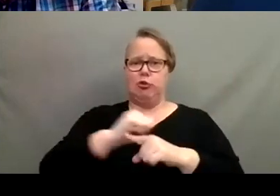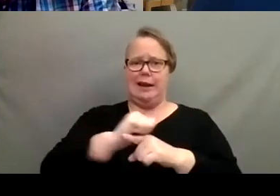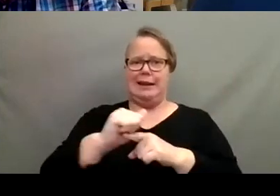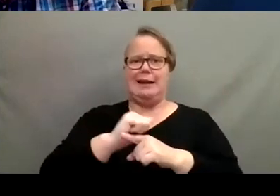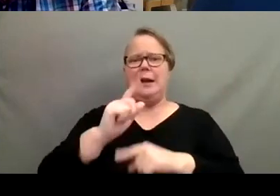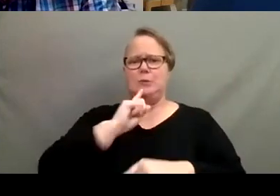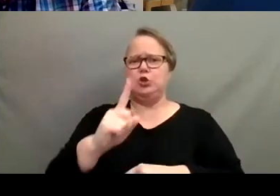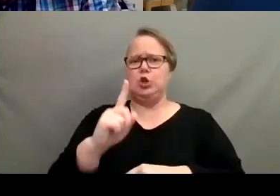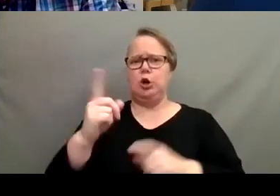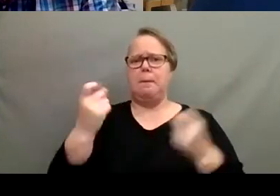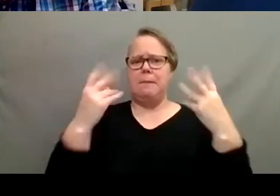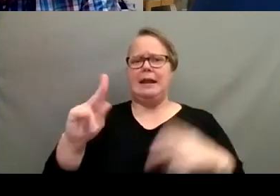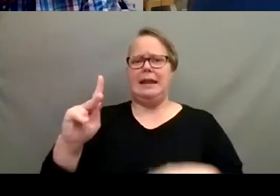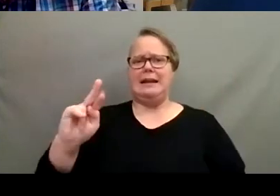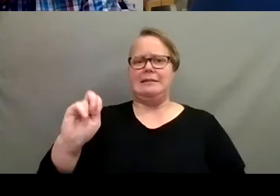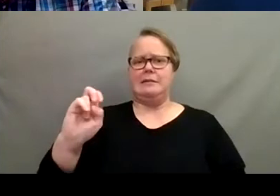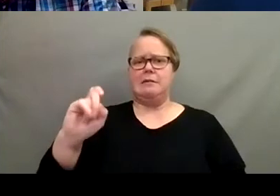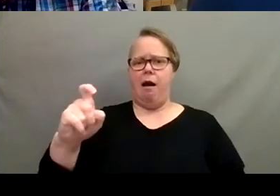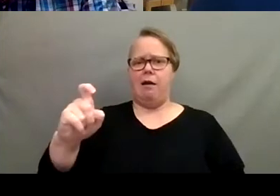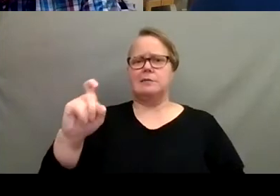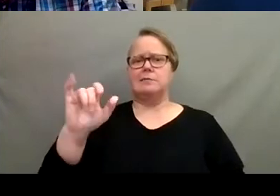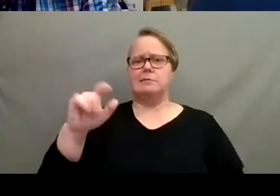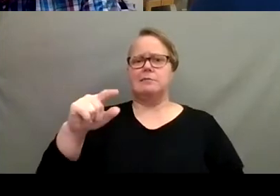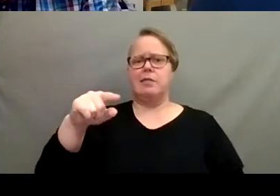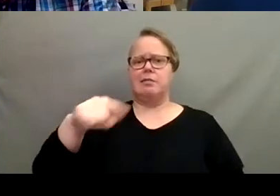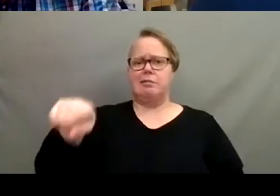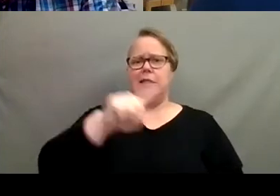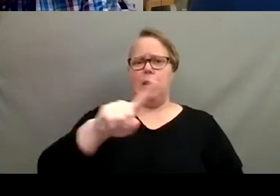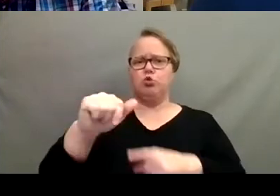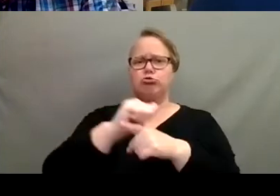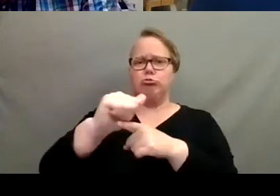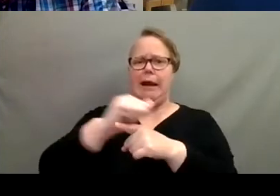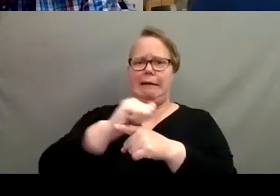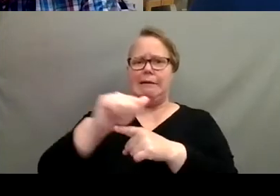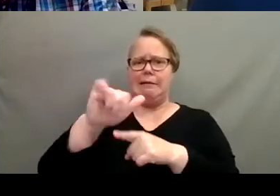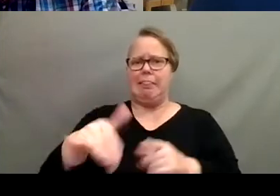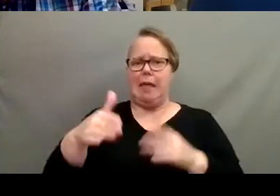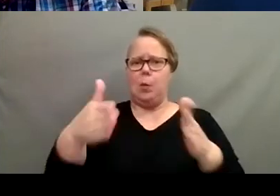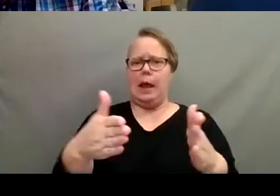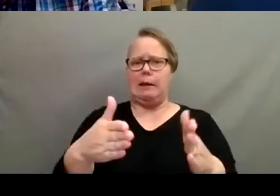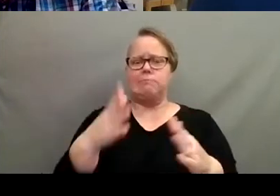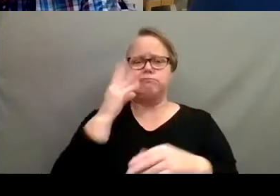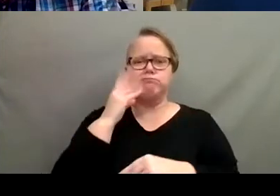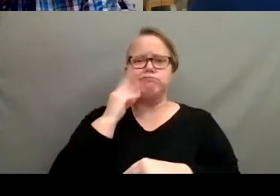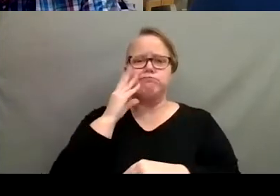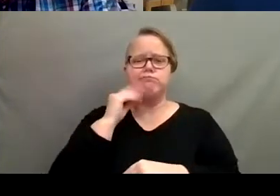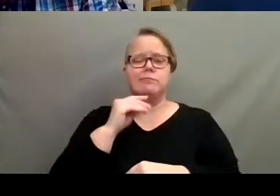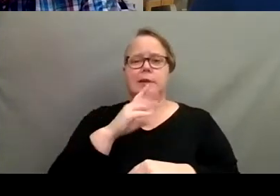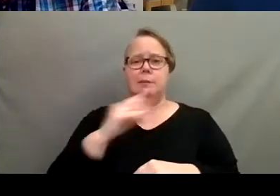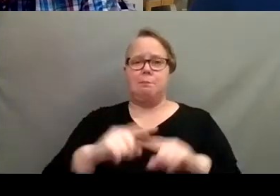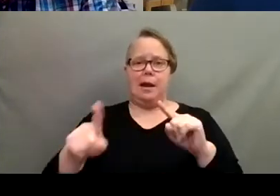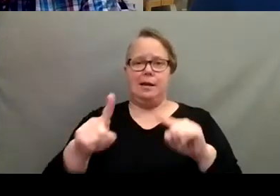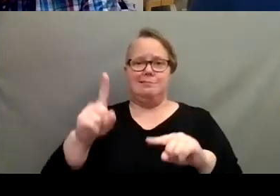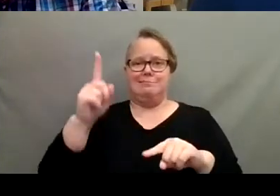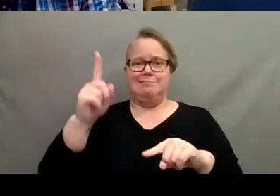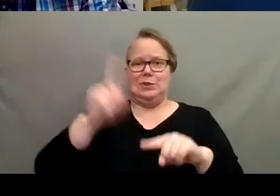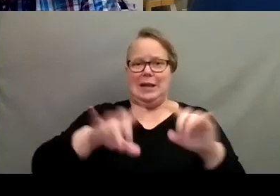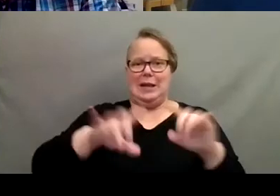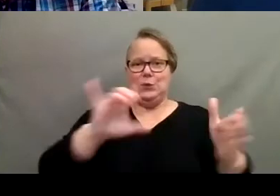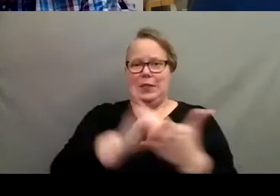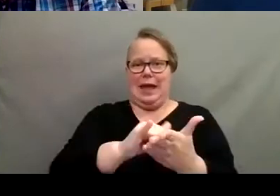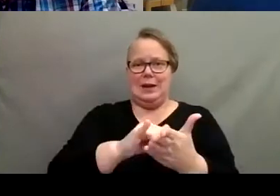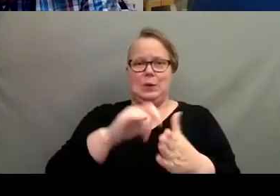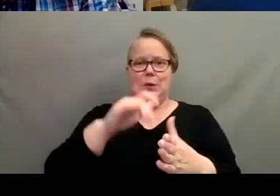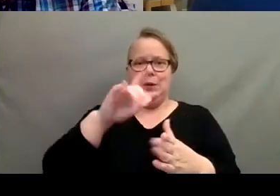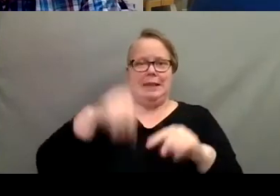folks on the call, that's probably how they were, were trained. And certainly we can't do that right now. We can't be in offices. We